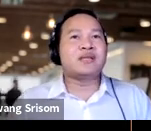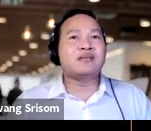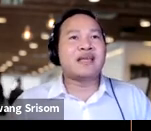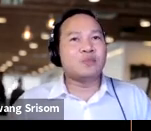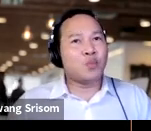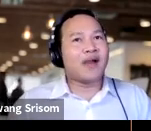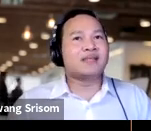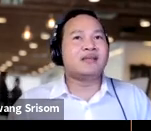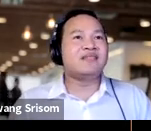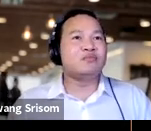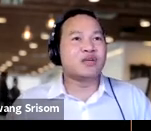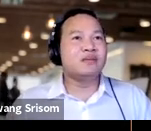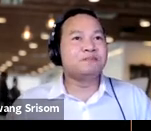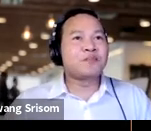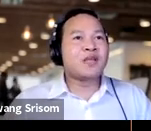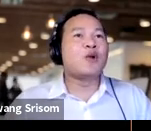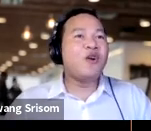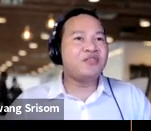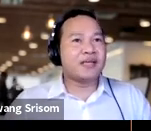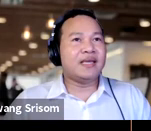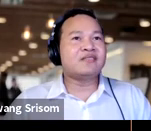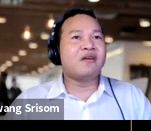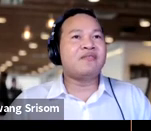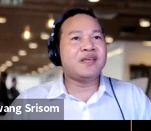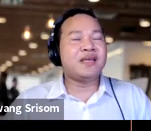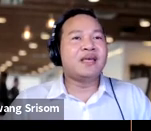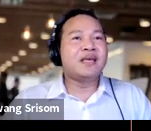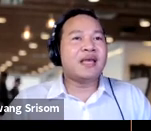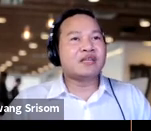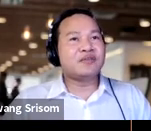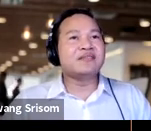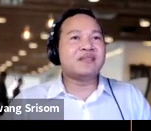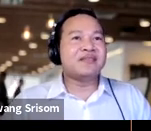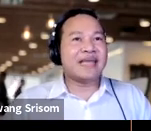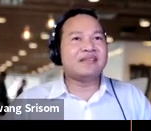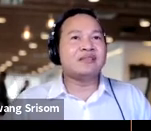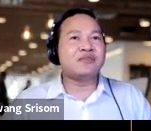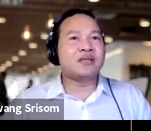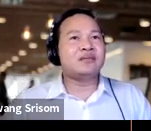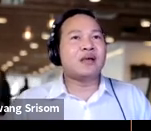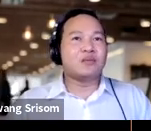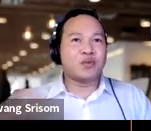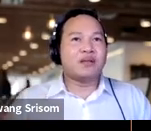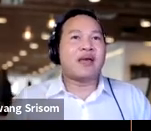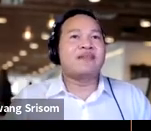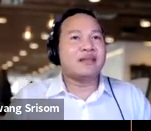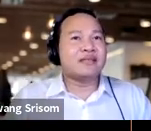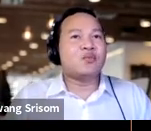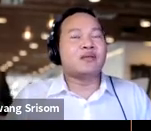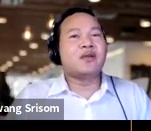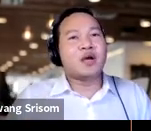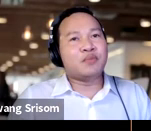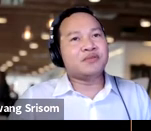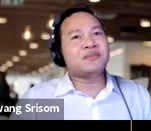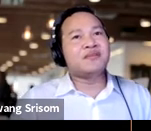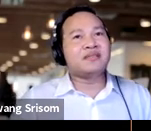the districts nationwide in the future and hopefully each of the 878 districts um will have at least